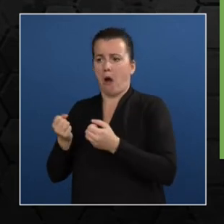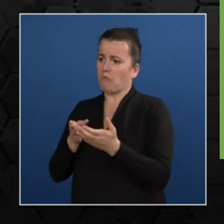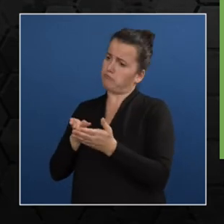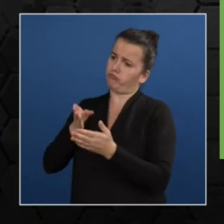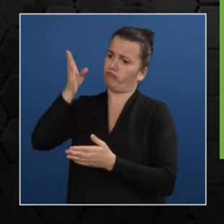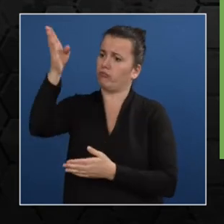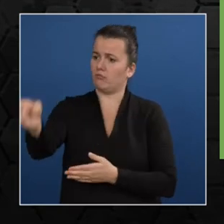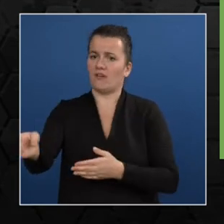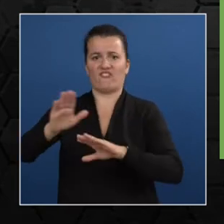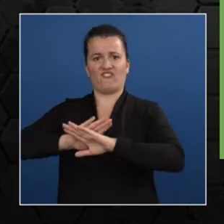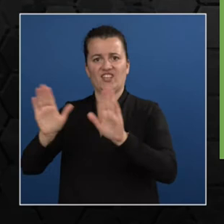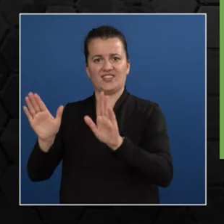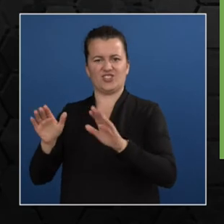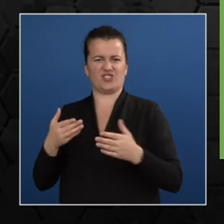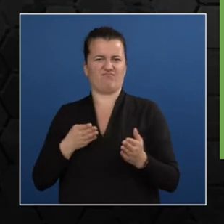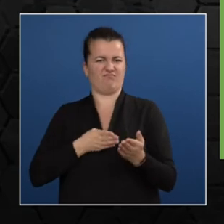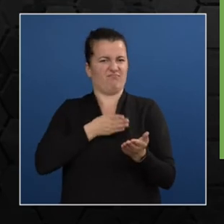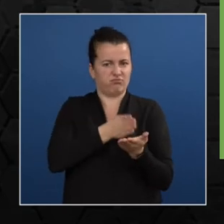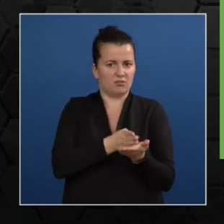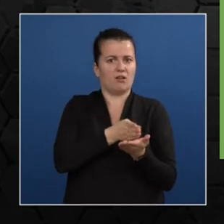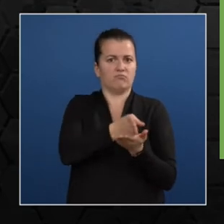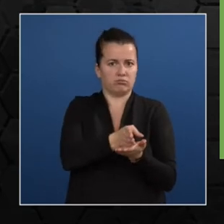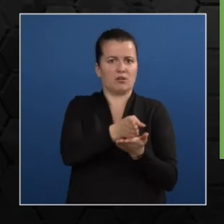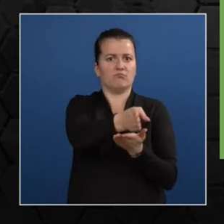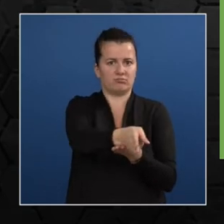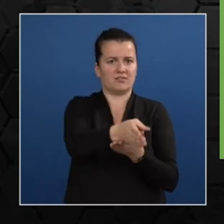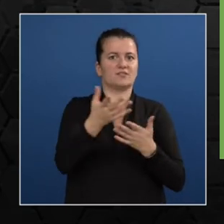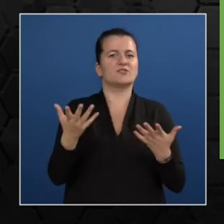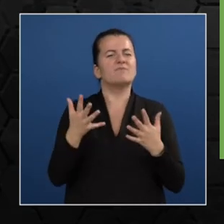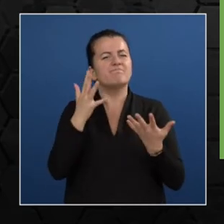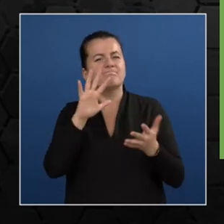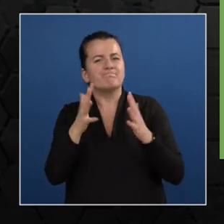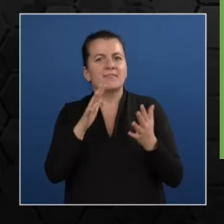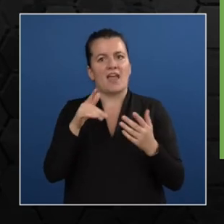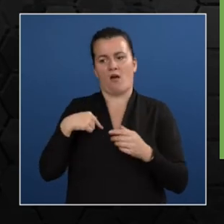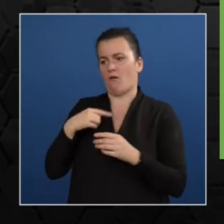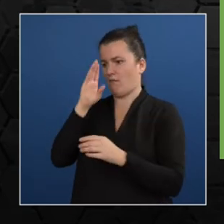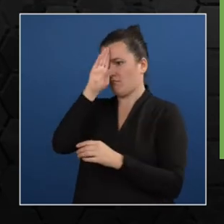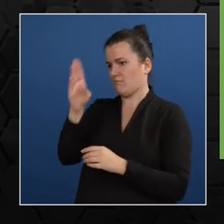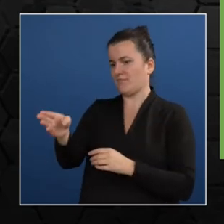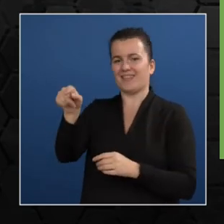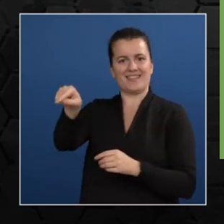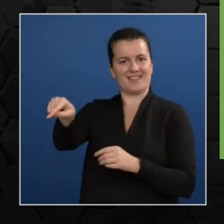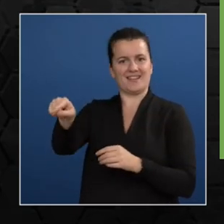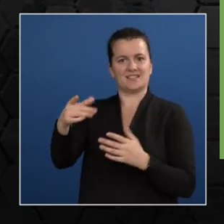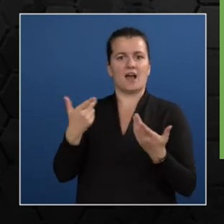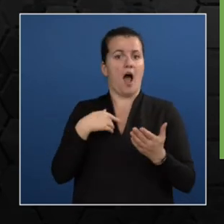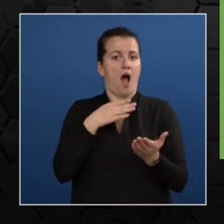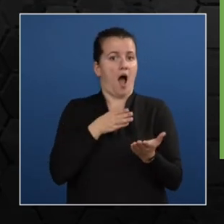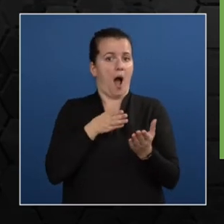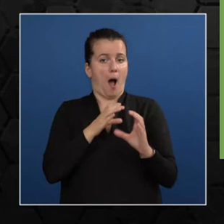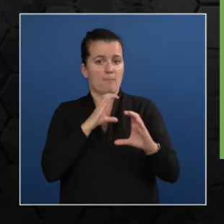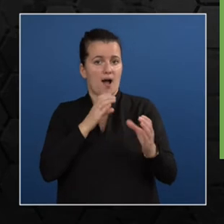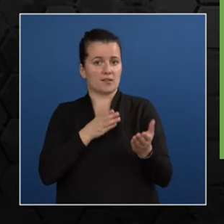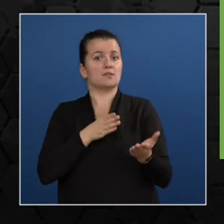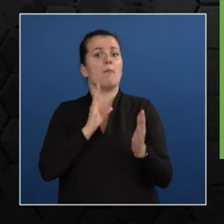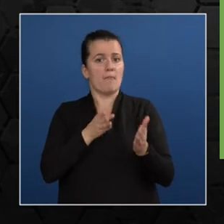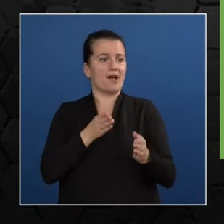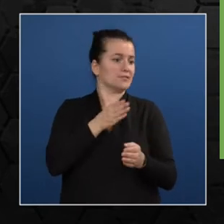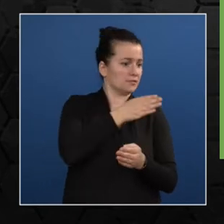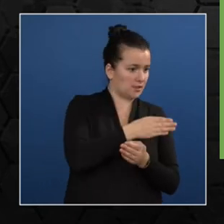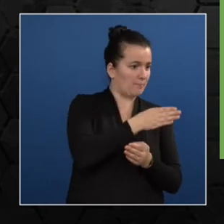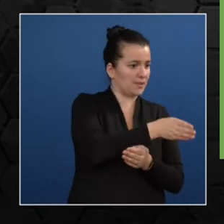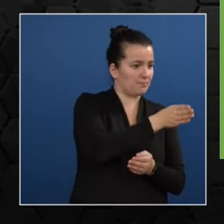transport basically has only one destination in mind, that is your ultimate destination and public transport has multiple destinations and stops at multiple